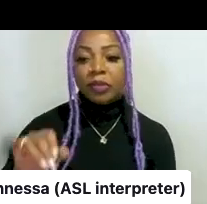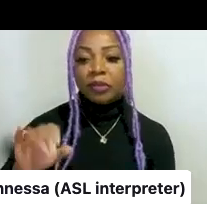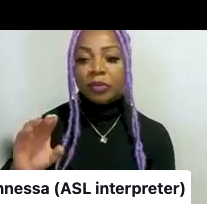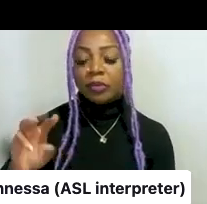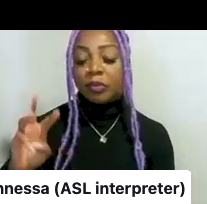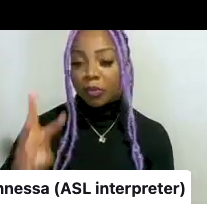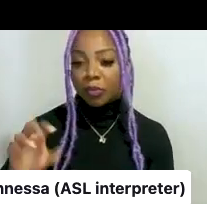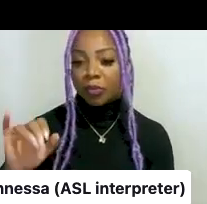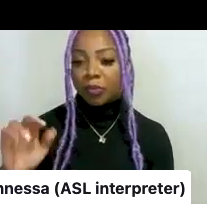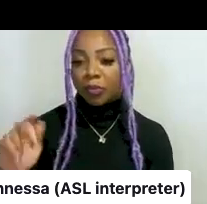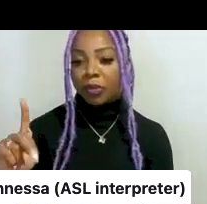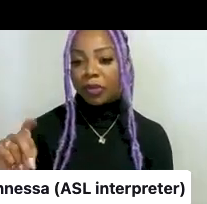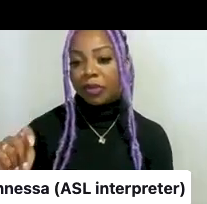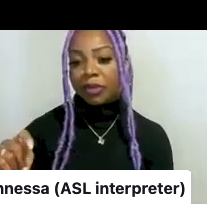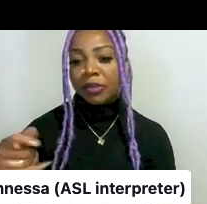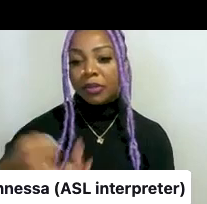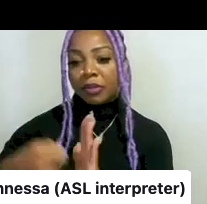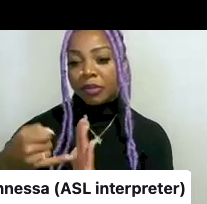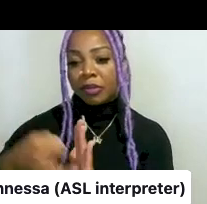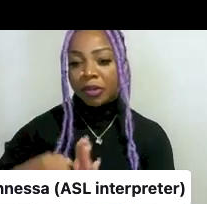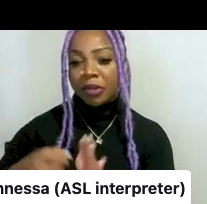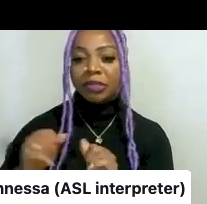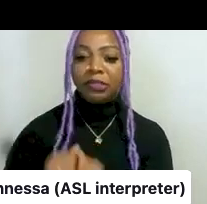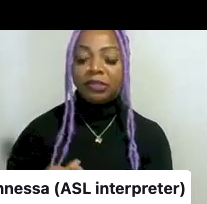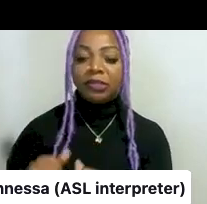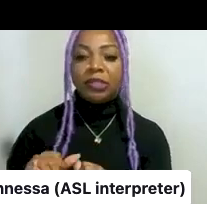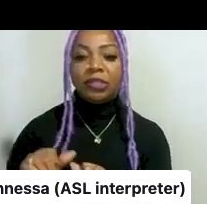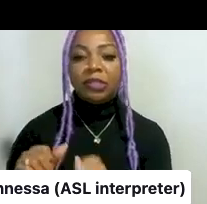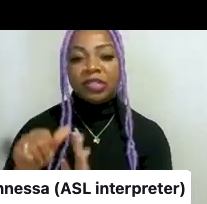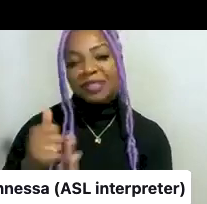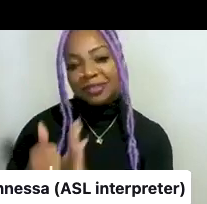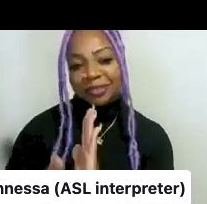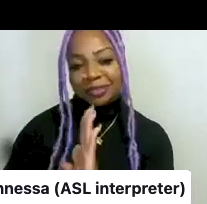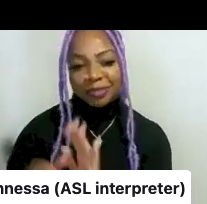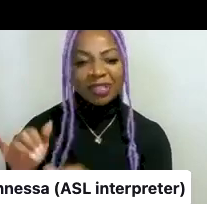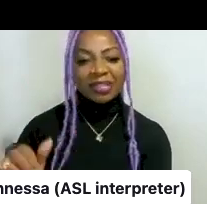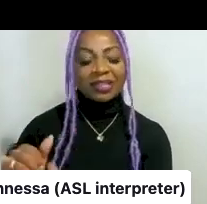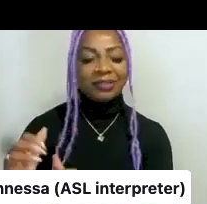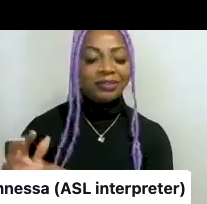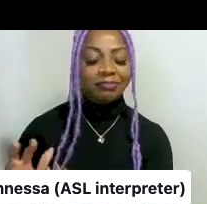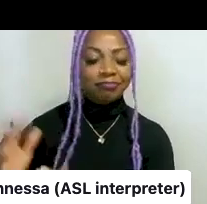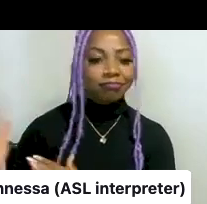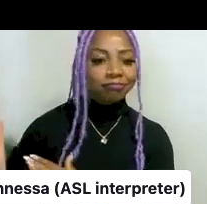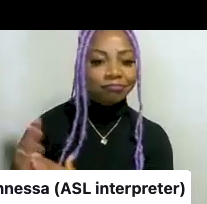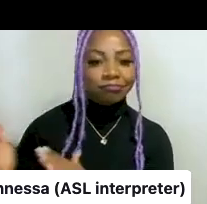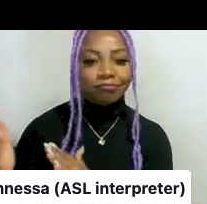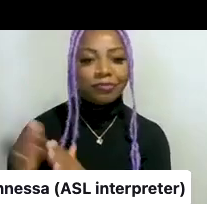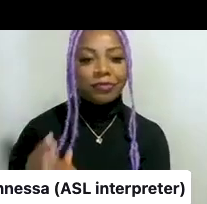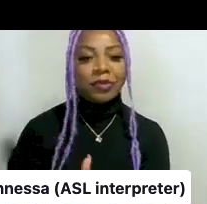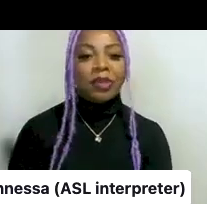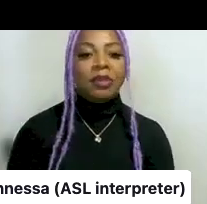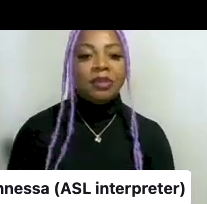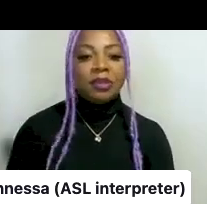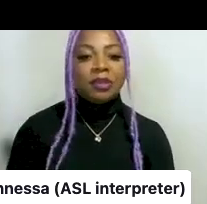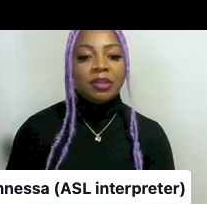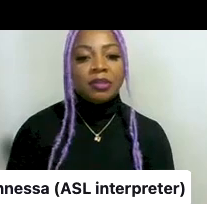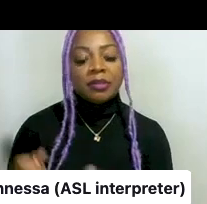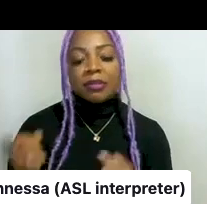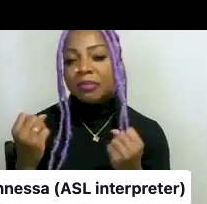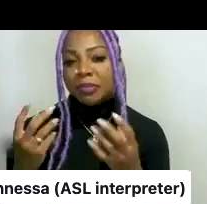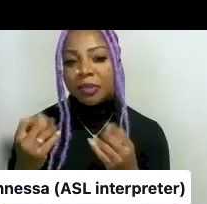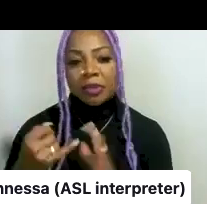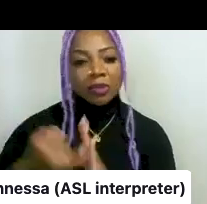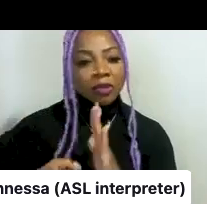Wicked Arts Assignments is a collection of the best or craziest or most inspirational art assignments from